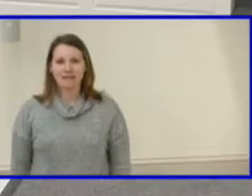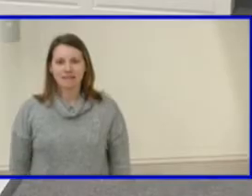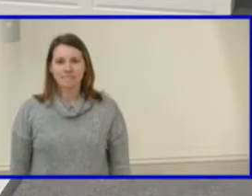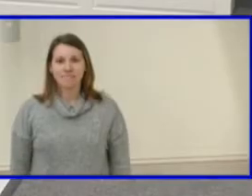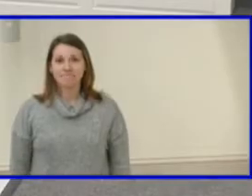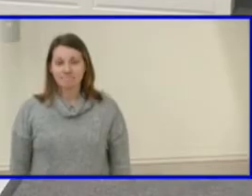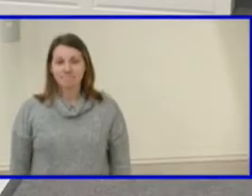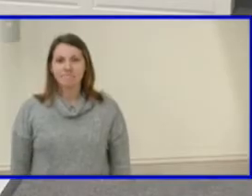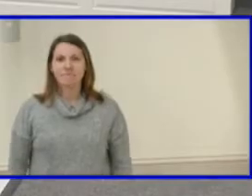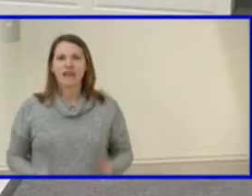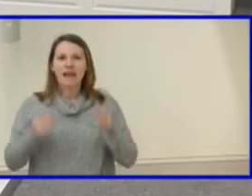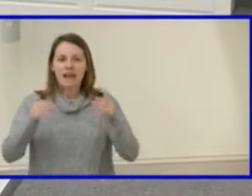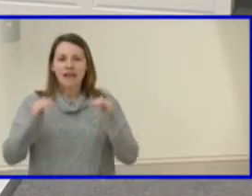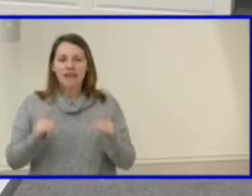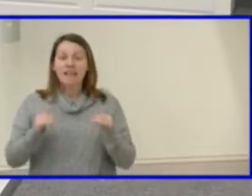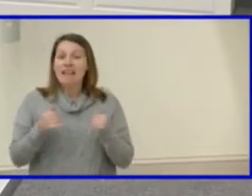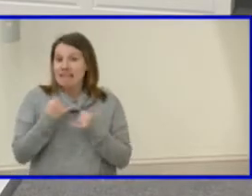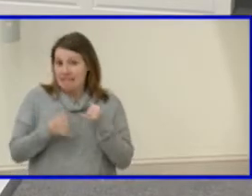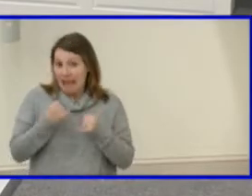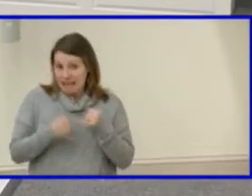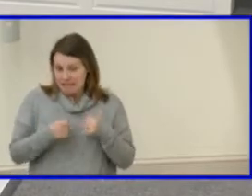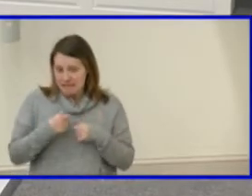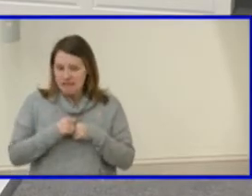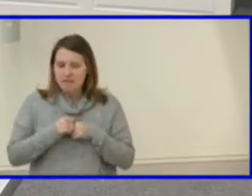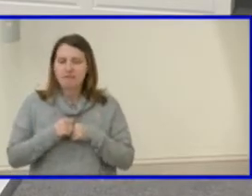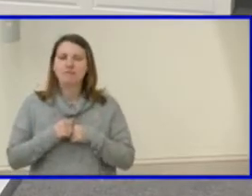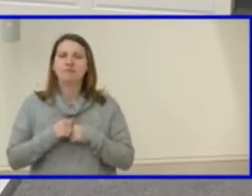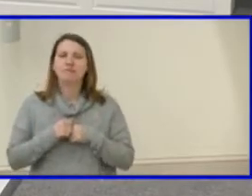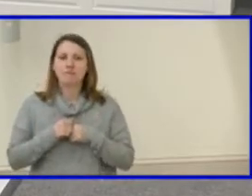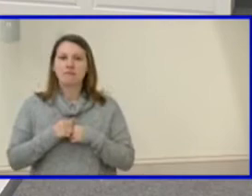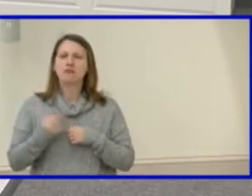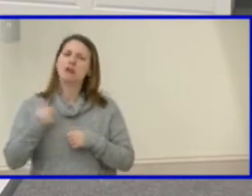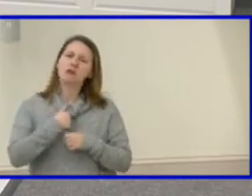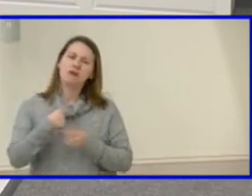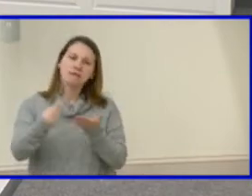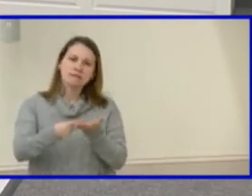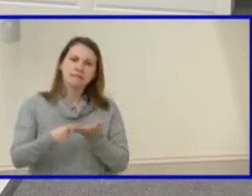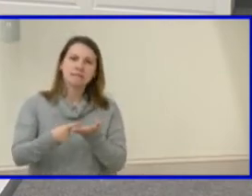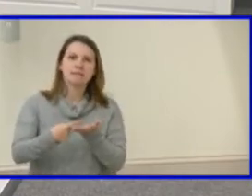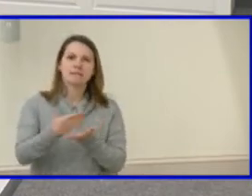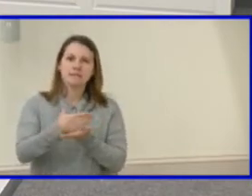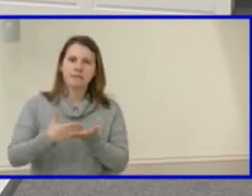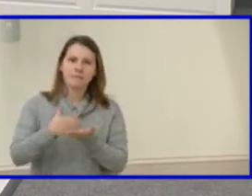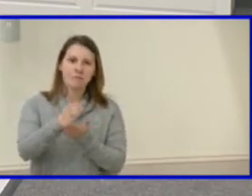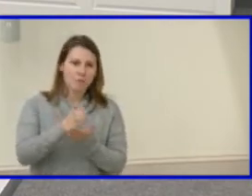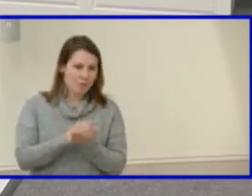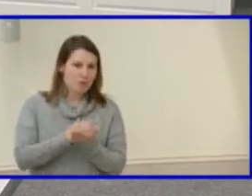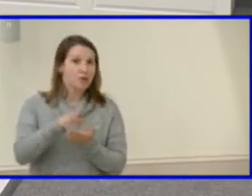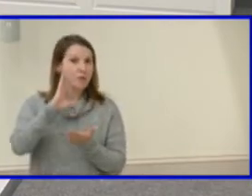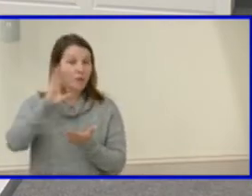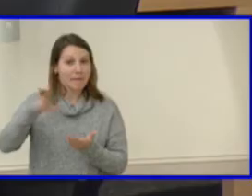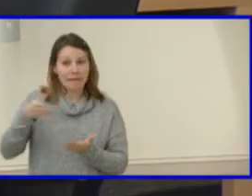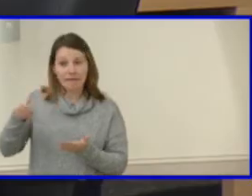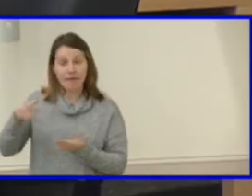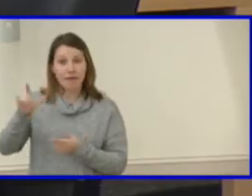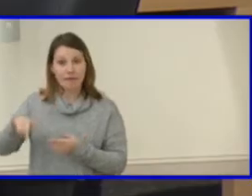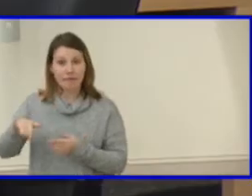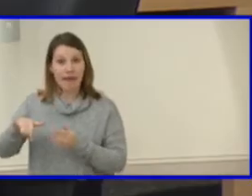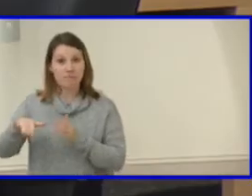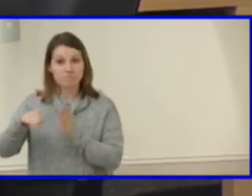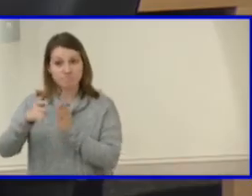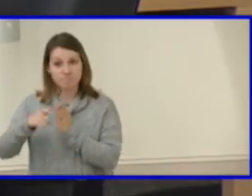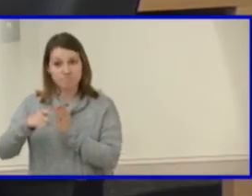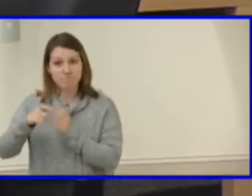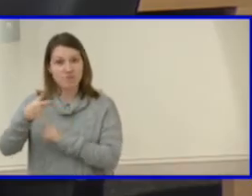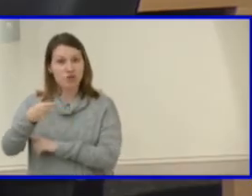And then lastly, as we talk about some of the courses that, that are going to be in that guide, how do we